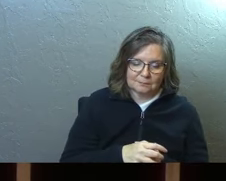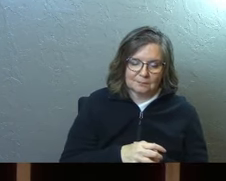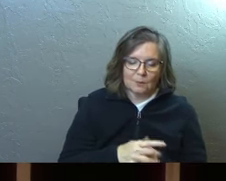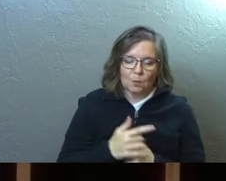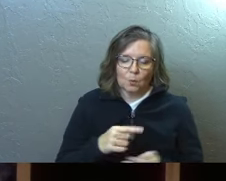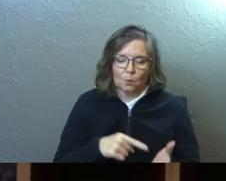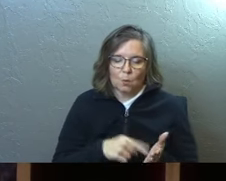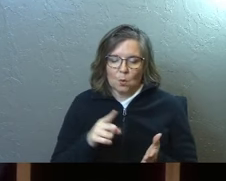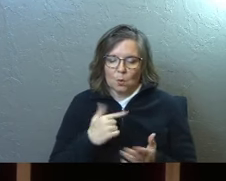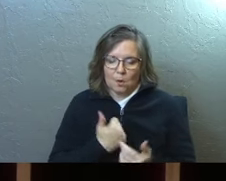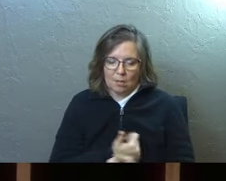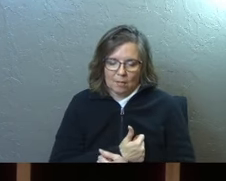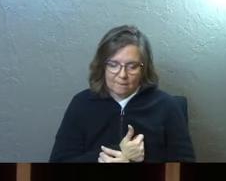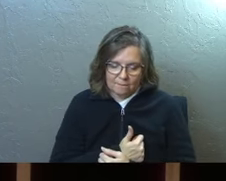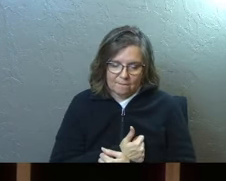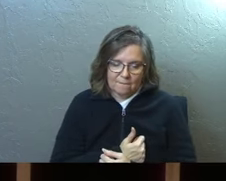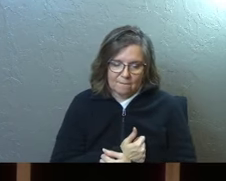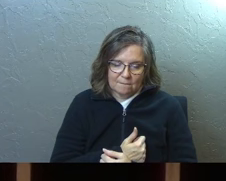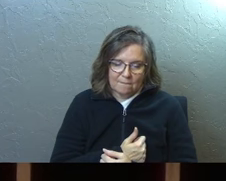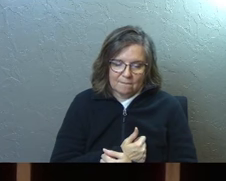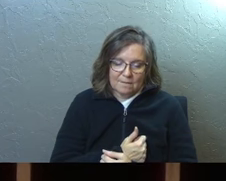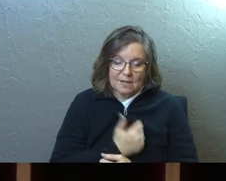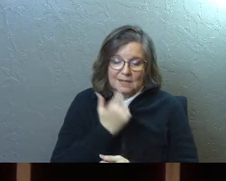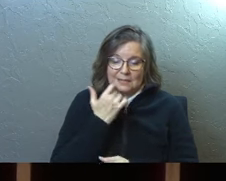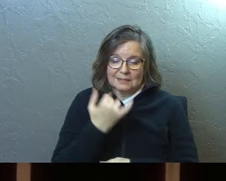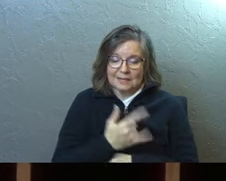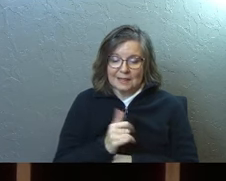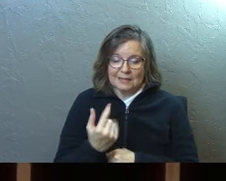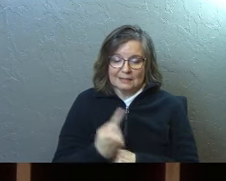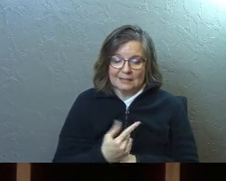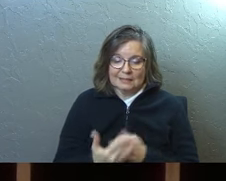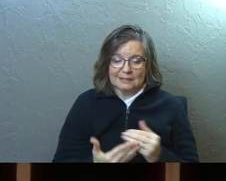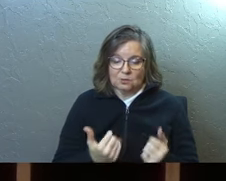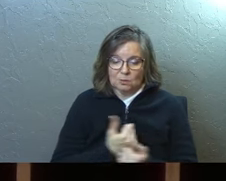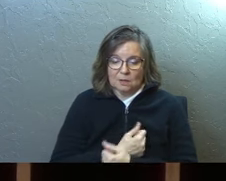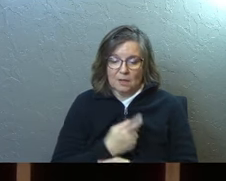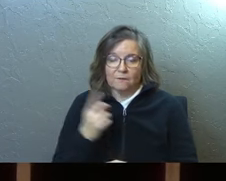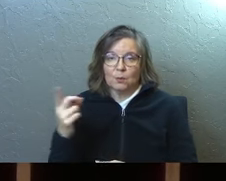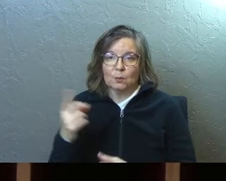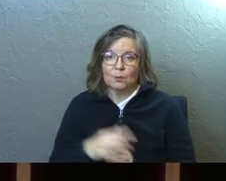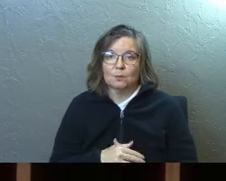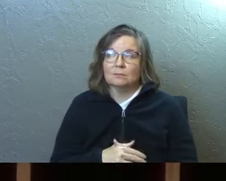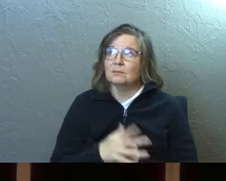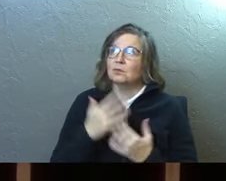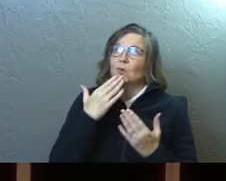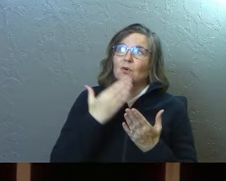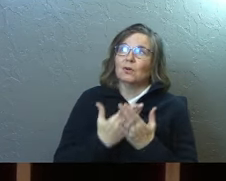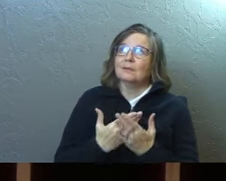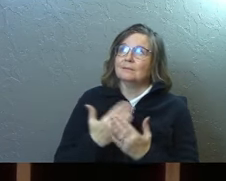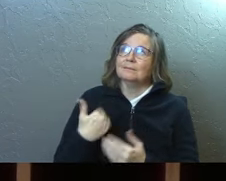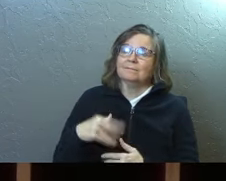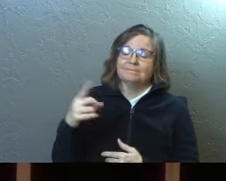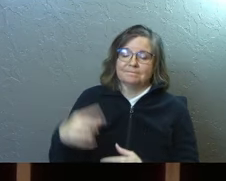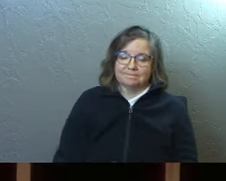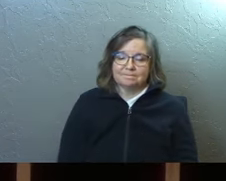God, we owe you our love. But days like today, God, it's easy to love you. You're so good.